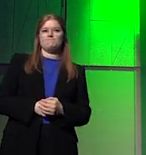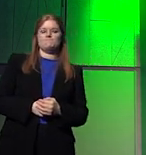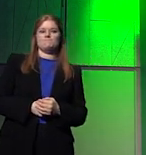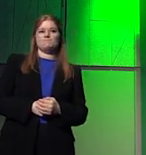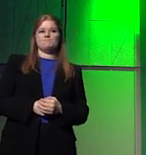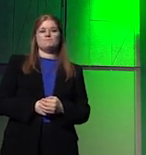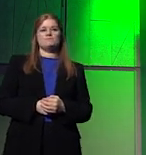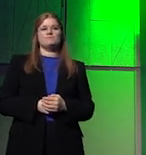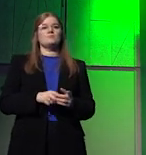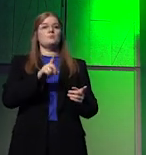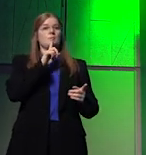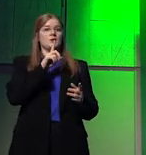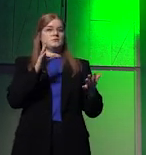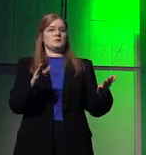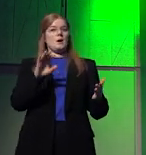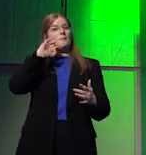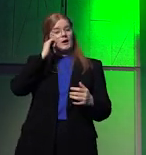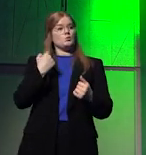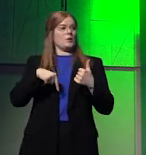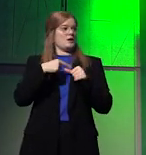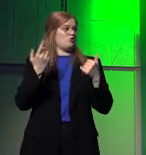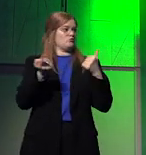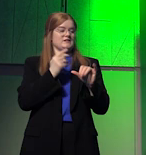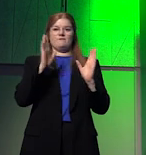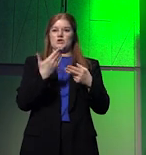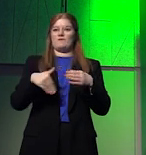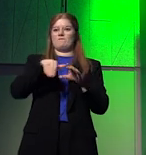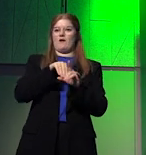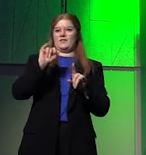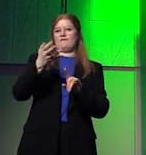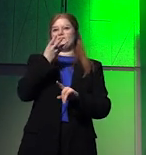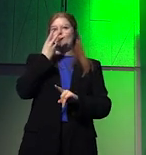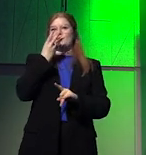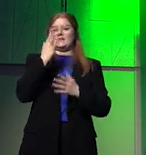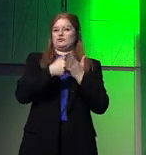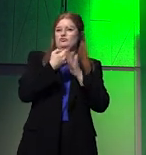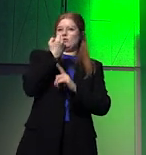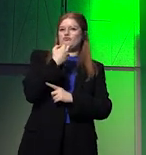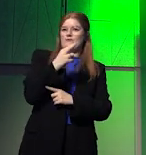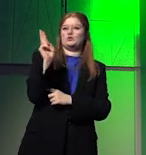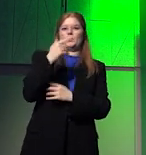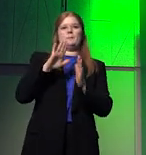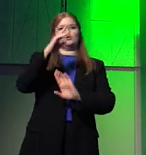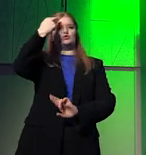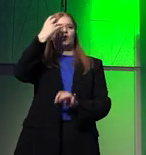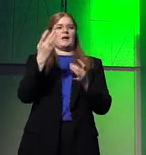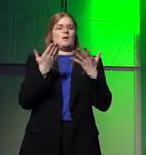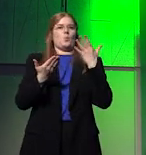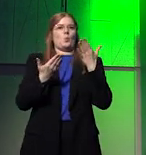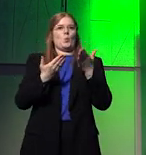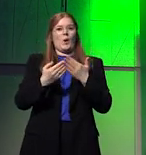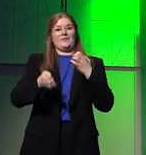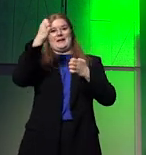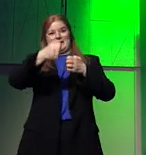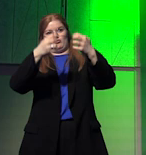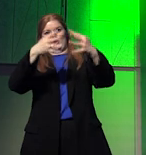But since we are already involved into this fourth industrial revolution, we need to understand how it plays out